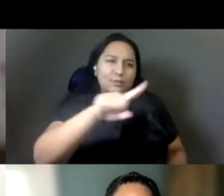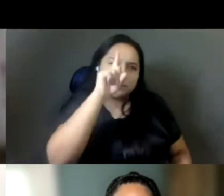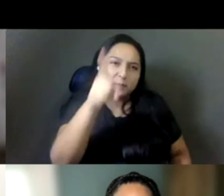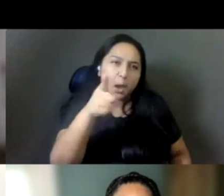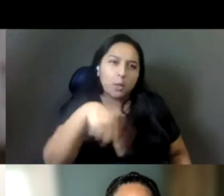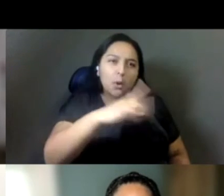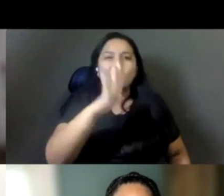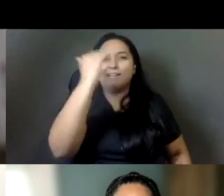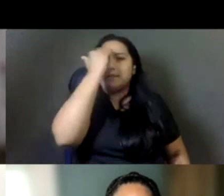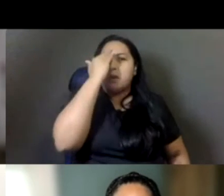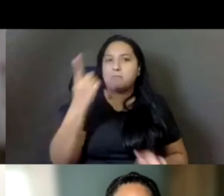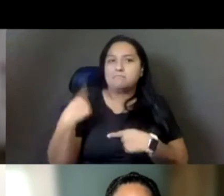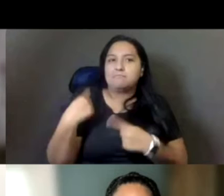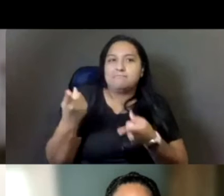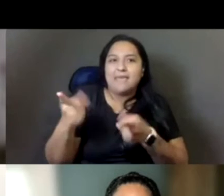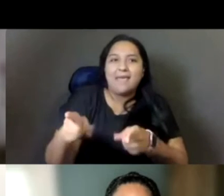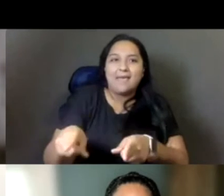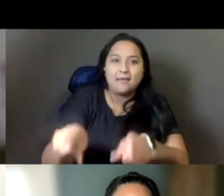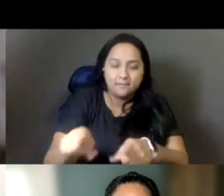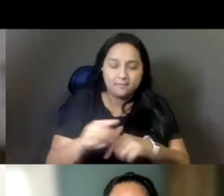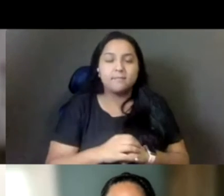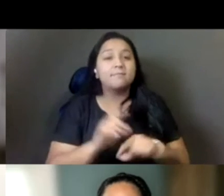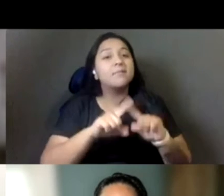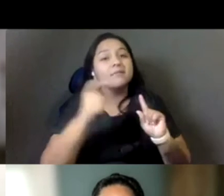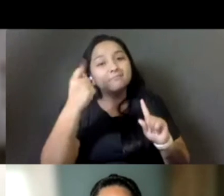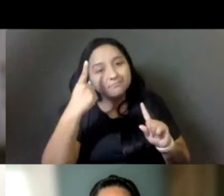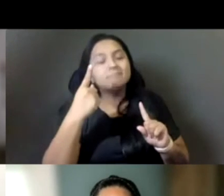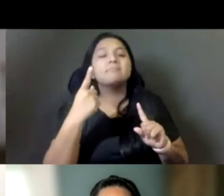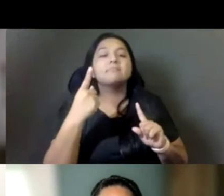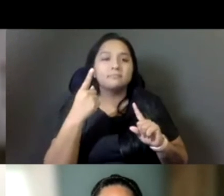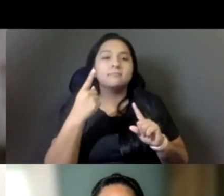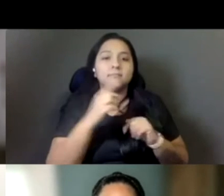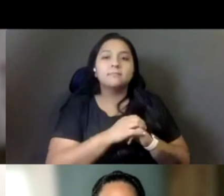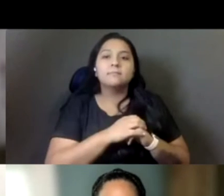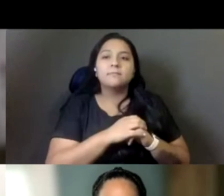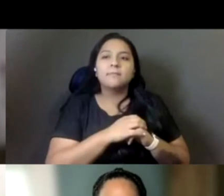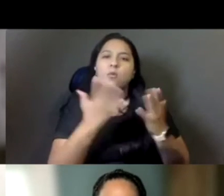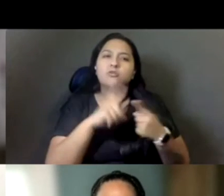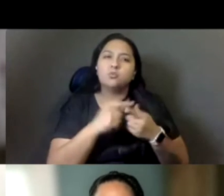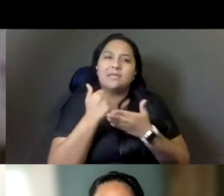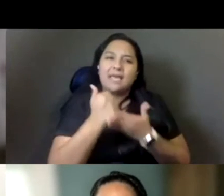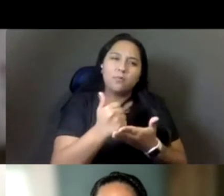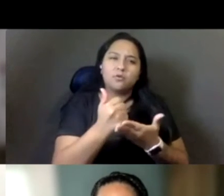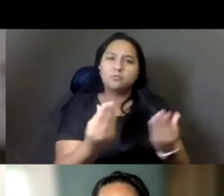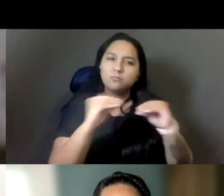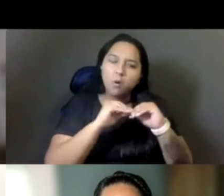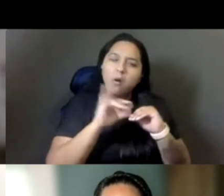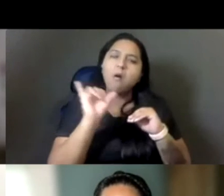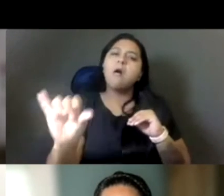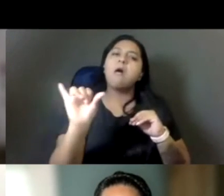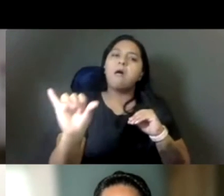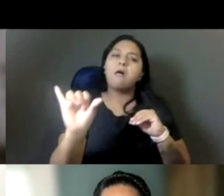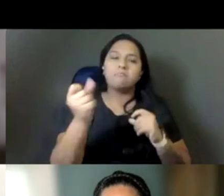in what's happening. But I do want to point out some things, um, that can help people really understand like what, what,